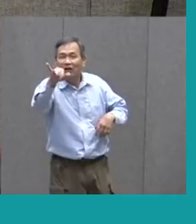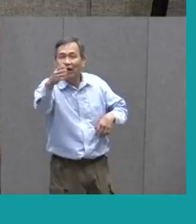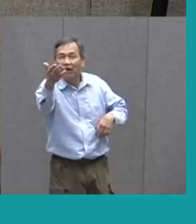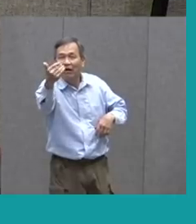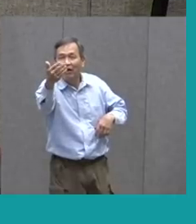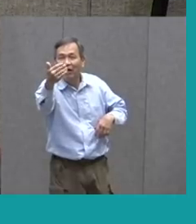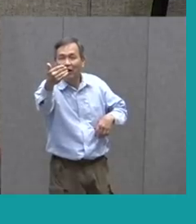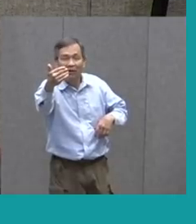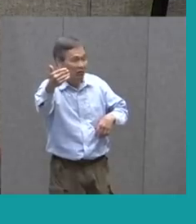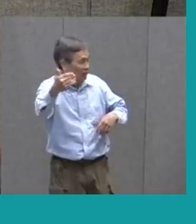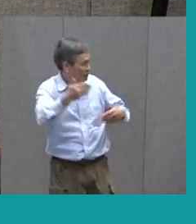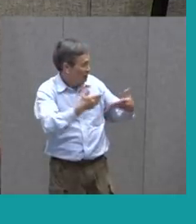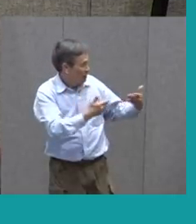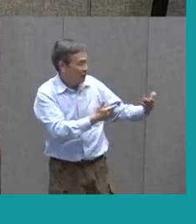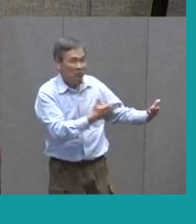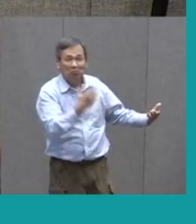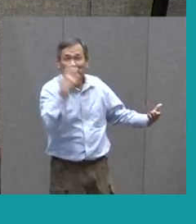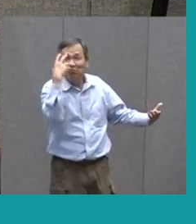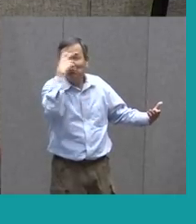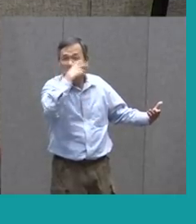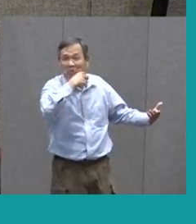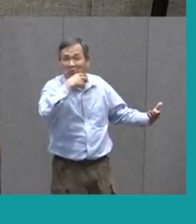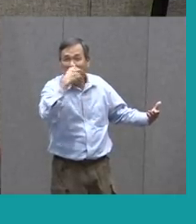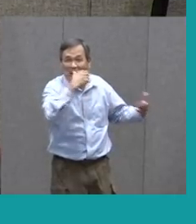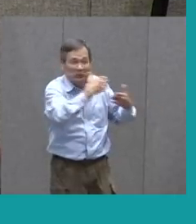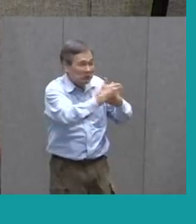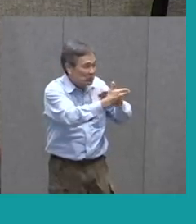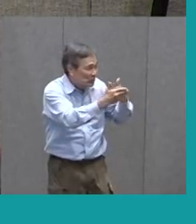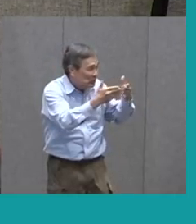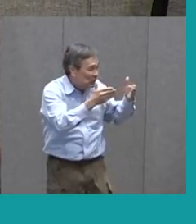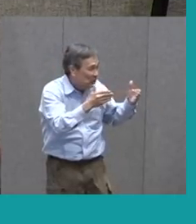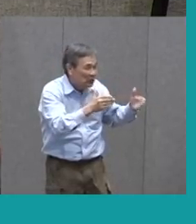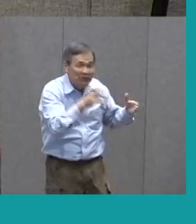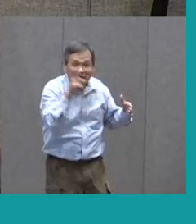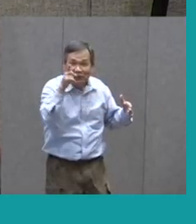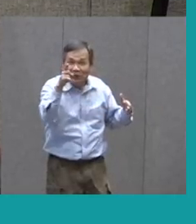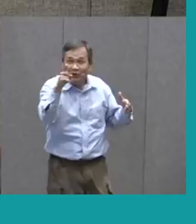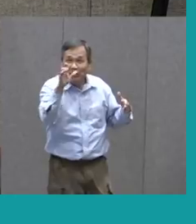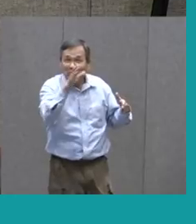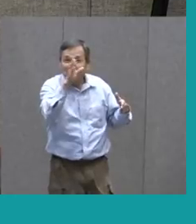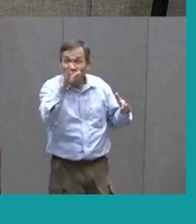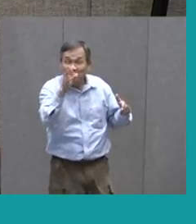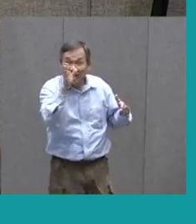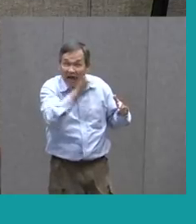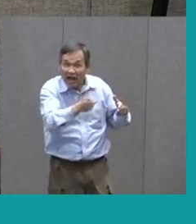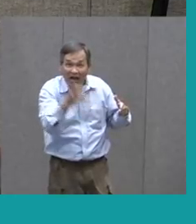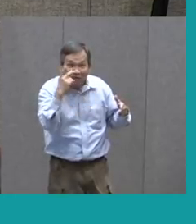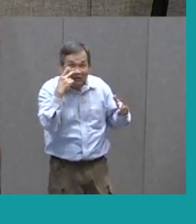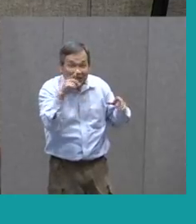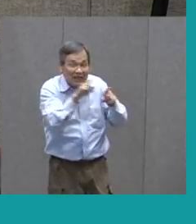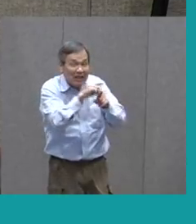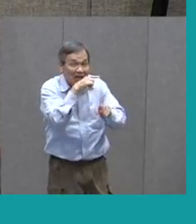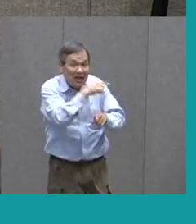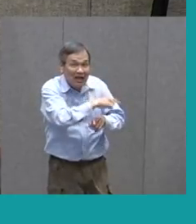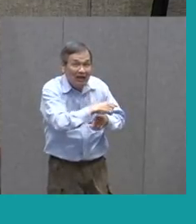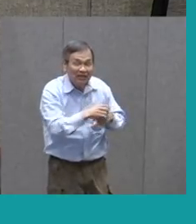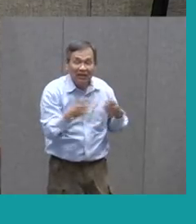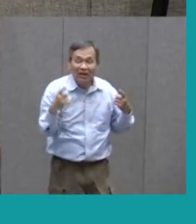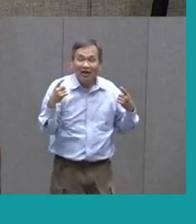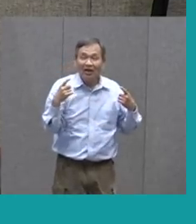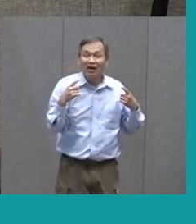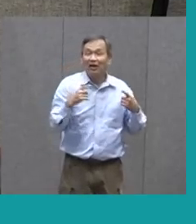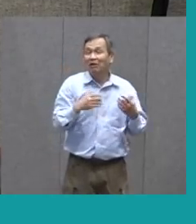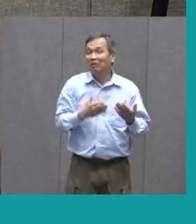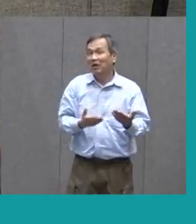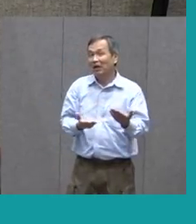It's the prettiest little parlor that you ever did spy. The way to